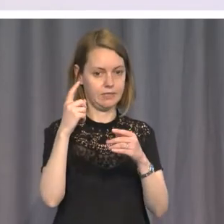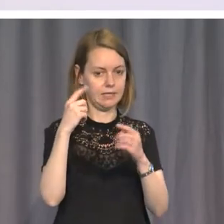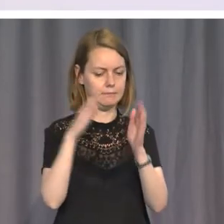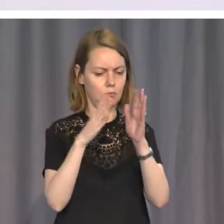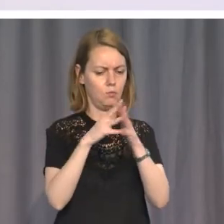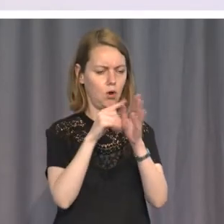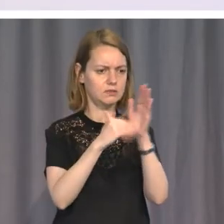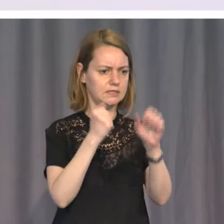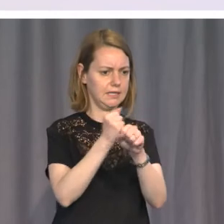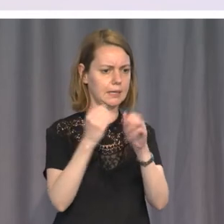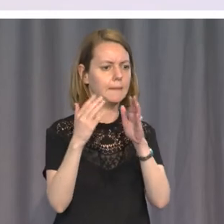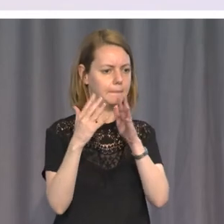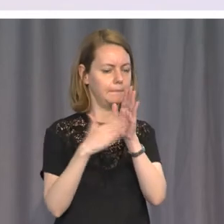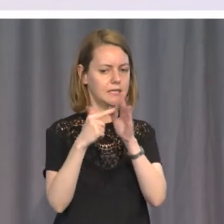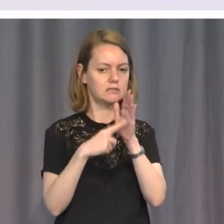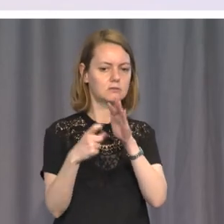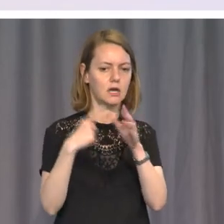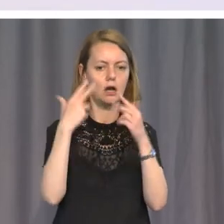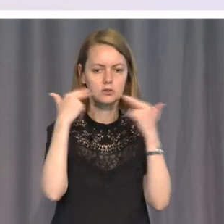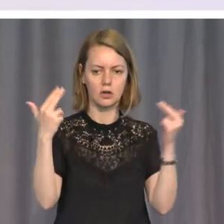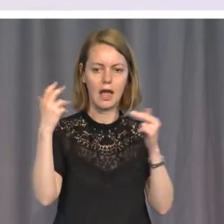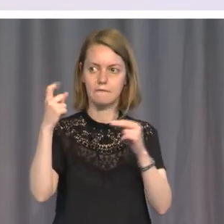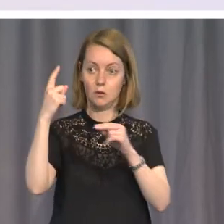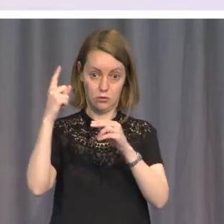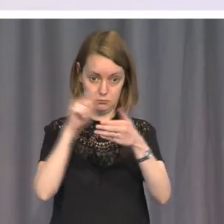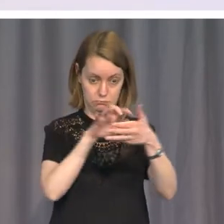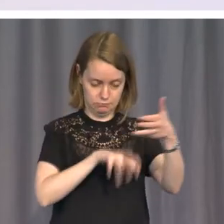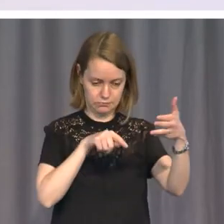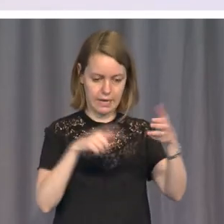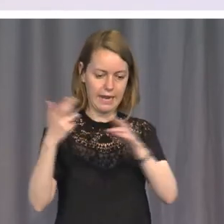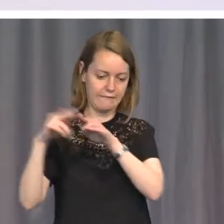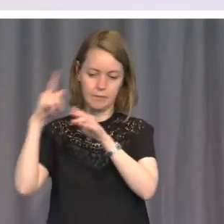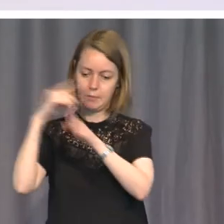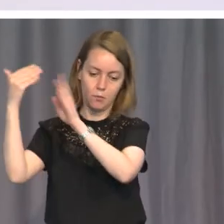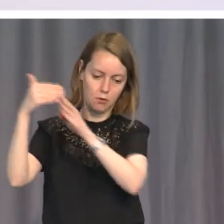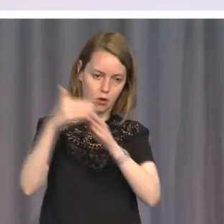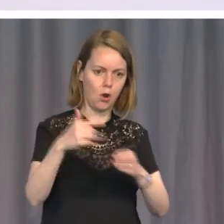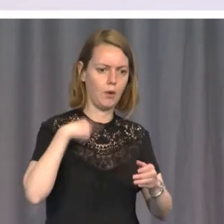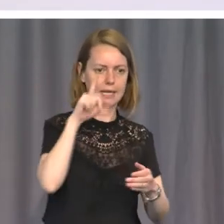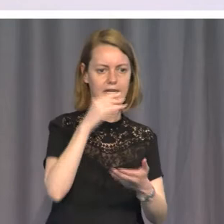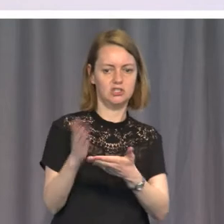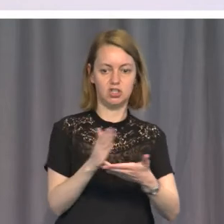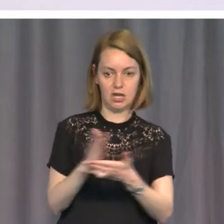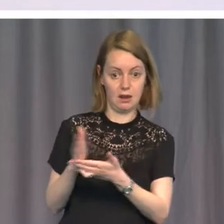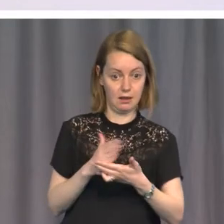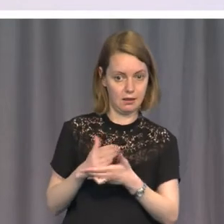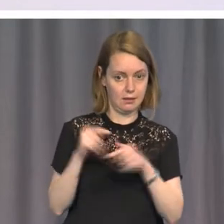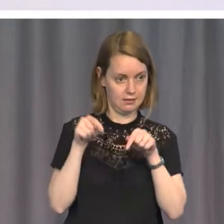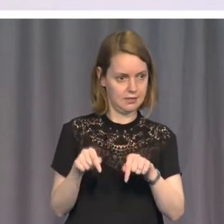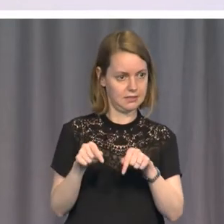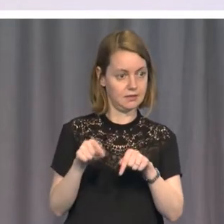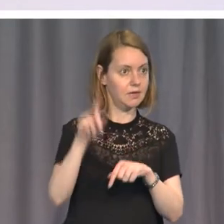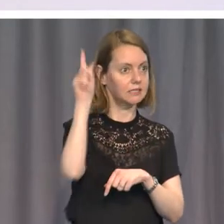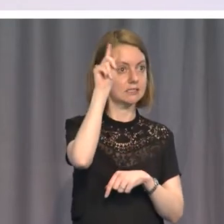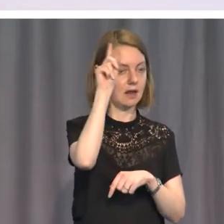boundless plains to share. Well, that's hardly the message that the government is sending out